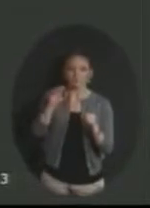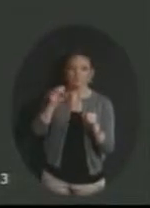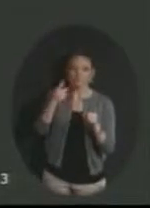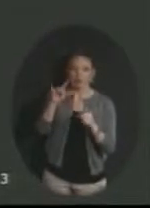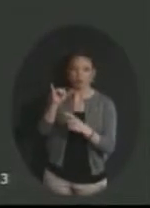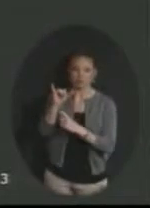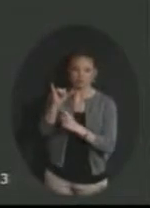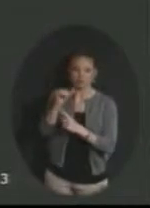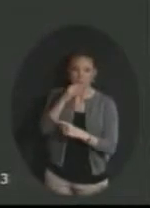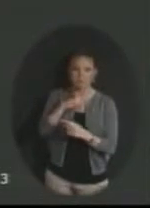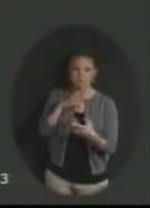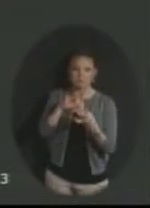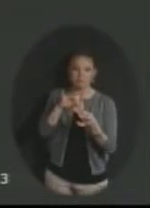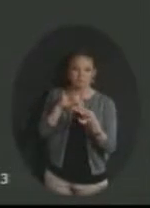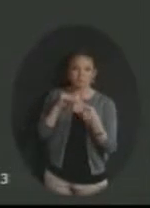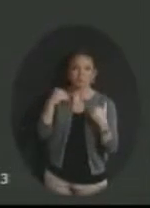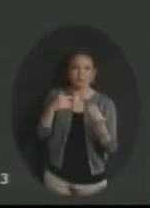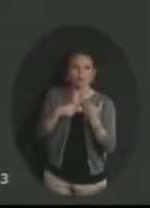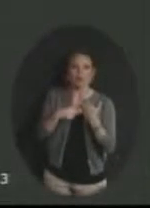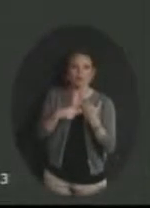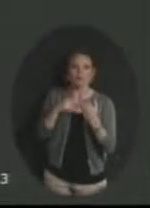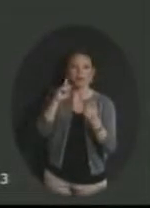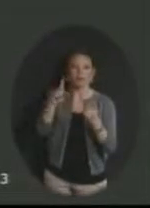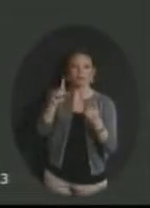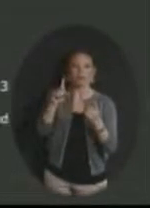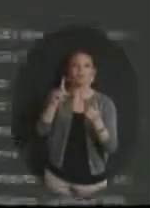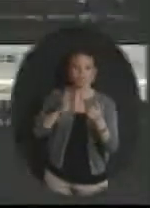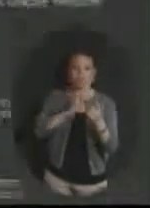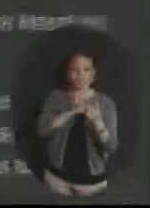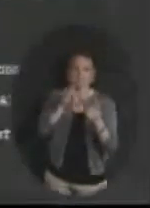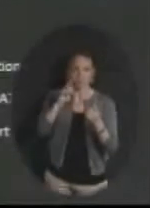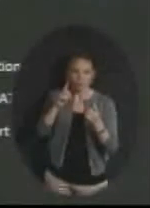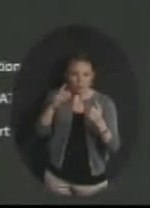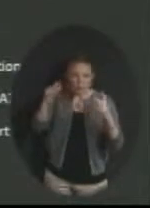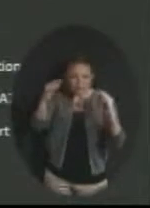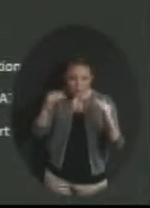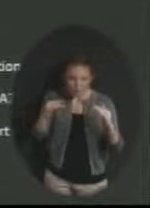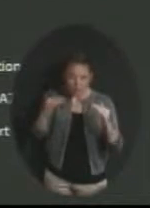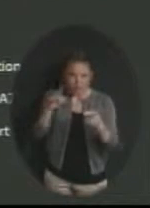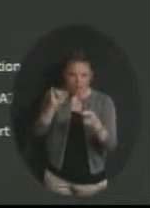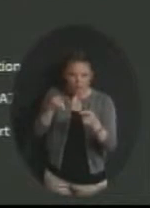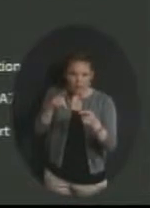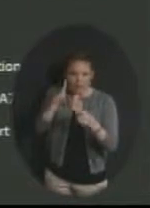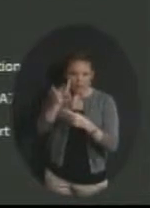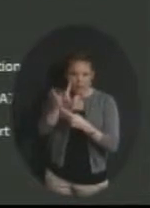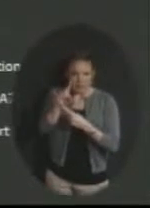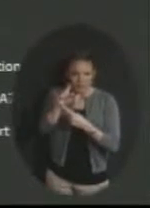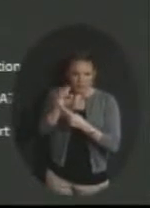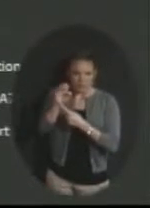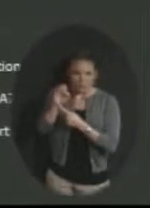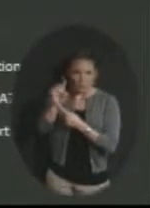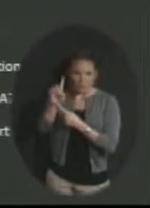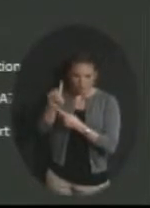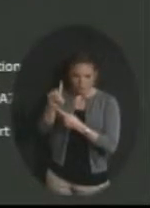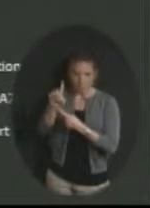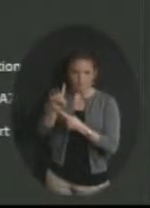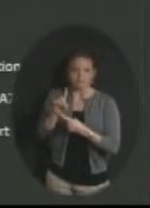.01 for Kansas Association of School Boards and the National Association any other items